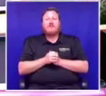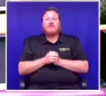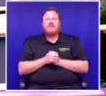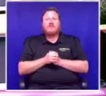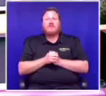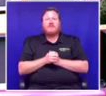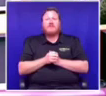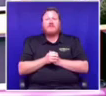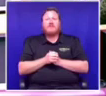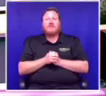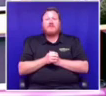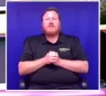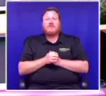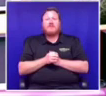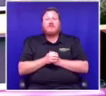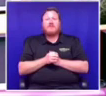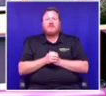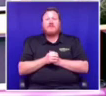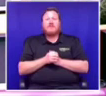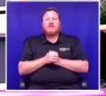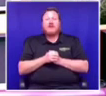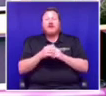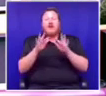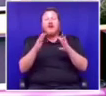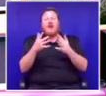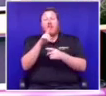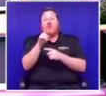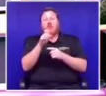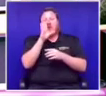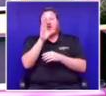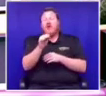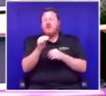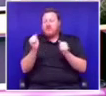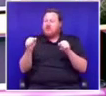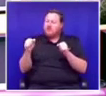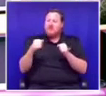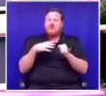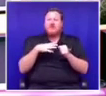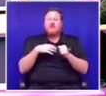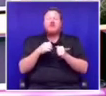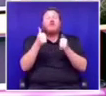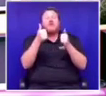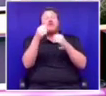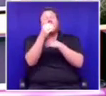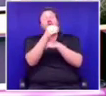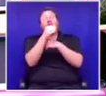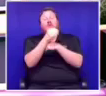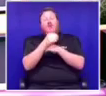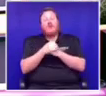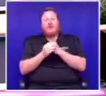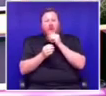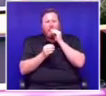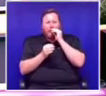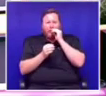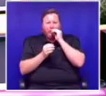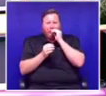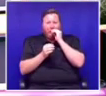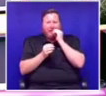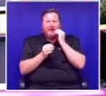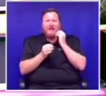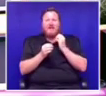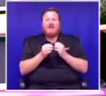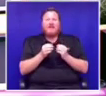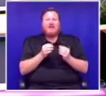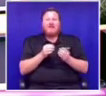Can we allow him to ask the question? Yes. Good afternoon. I am at your mercy,